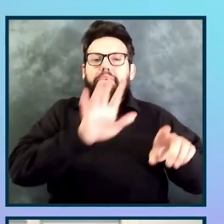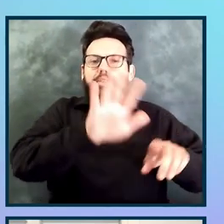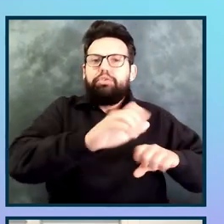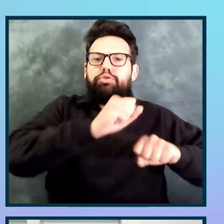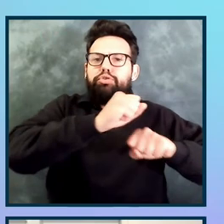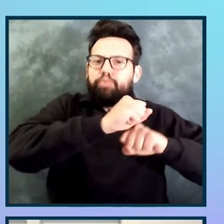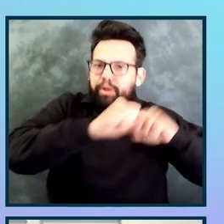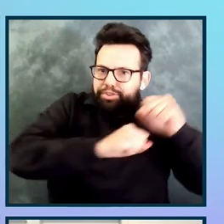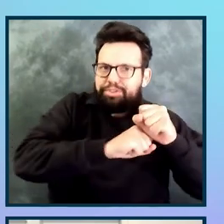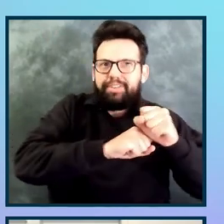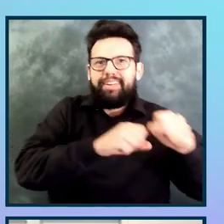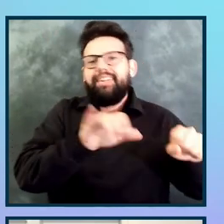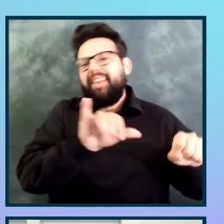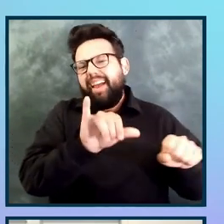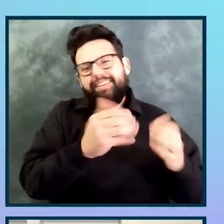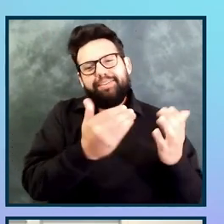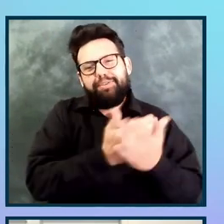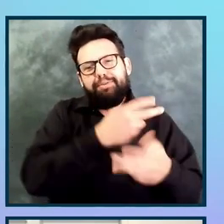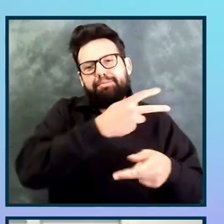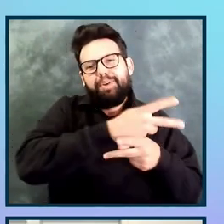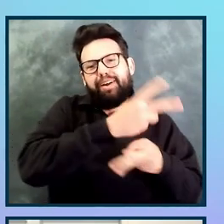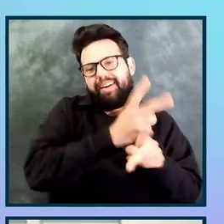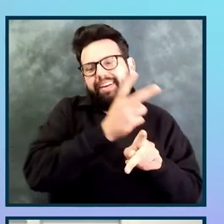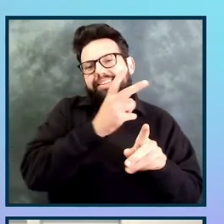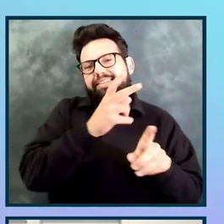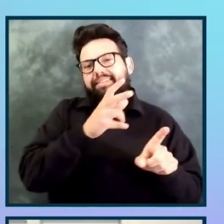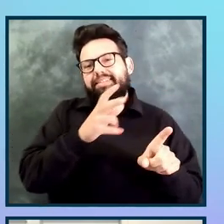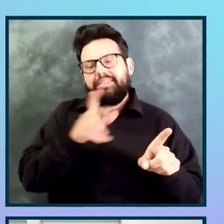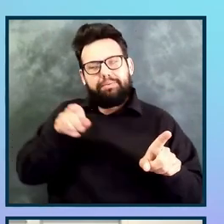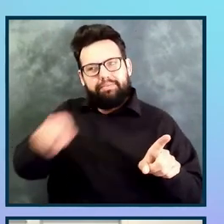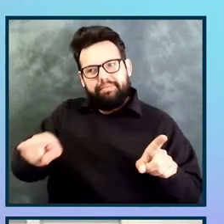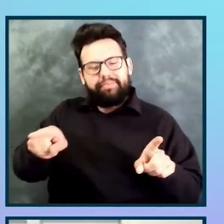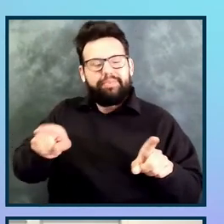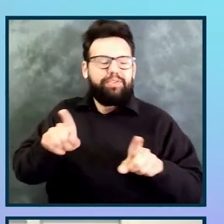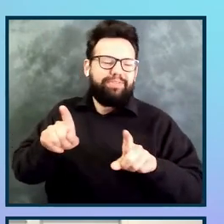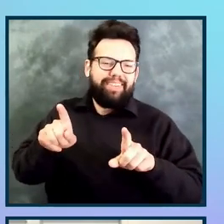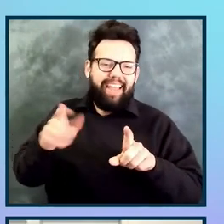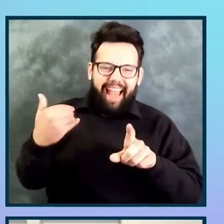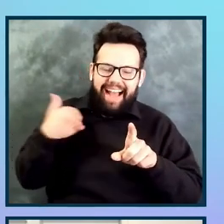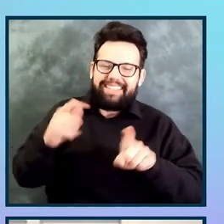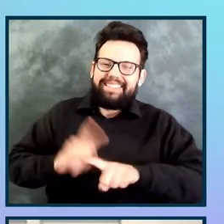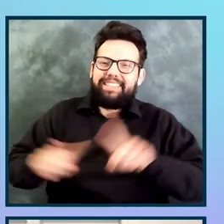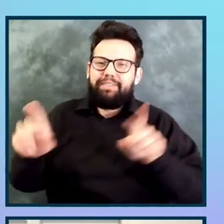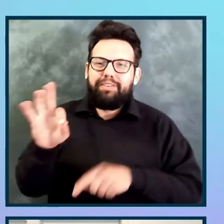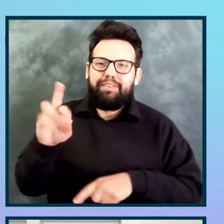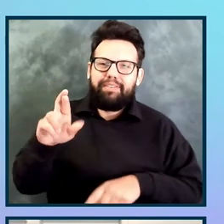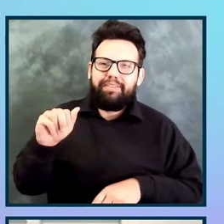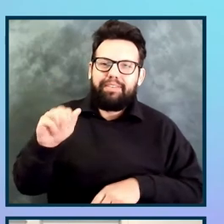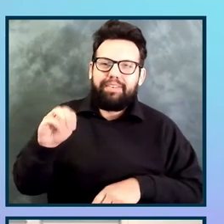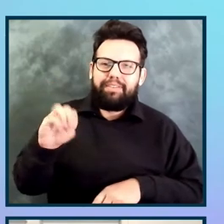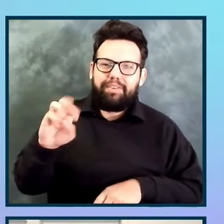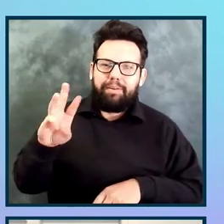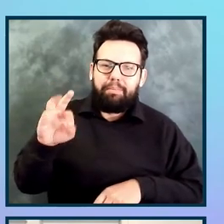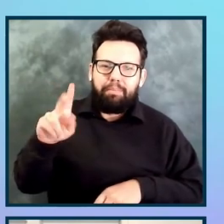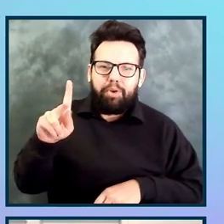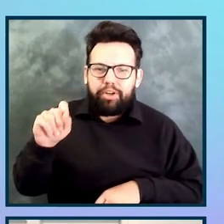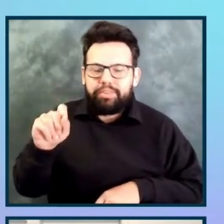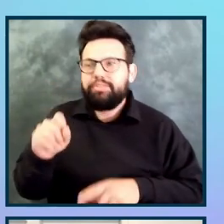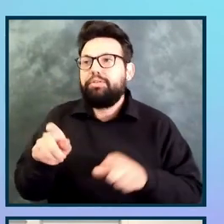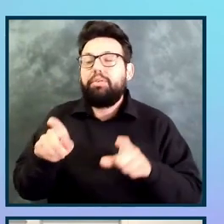different frameworks, which, if you're experiencing it as an end user, whether visually, programmatically,